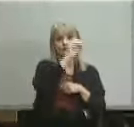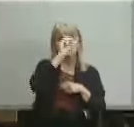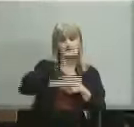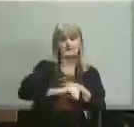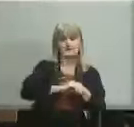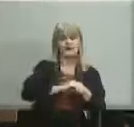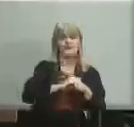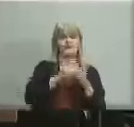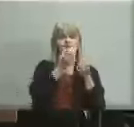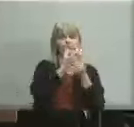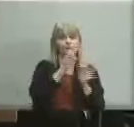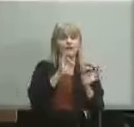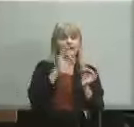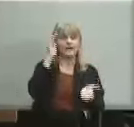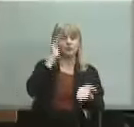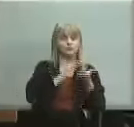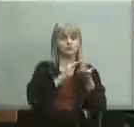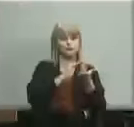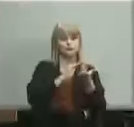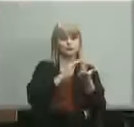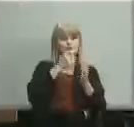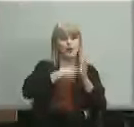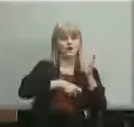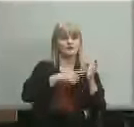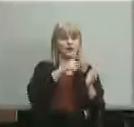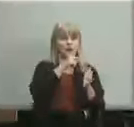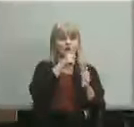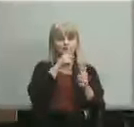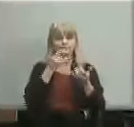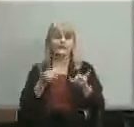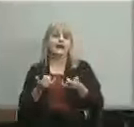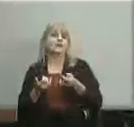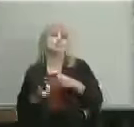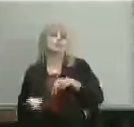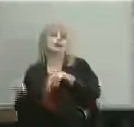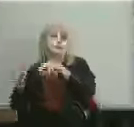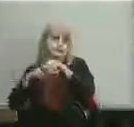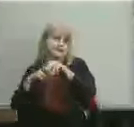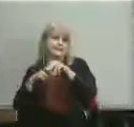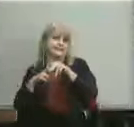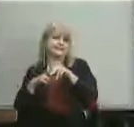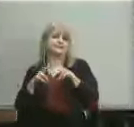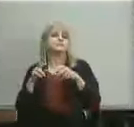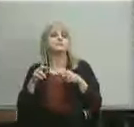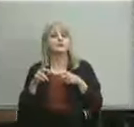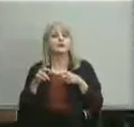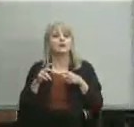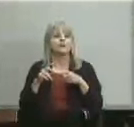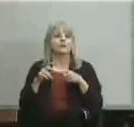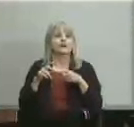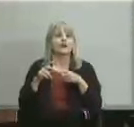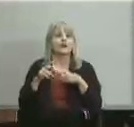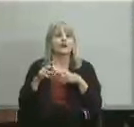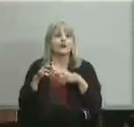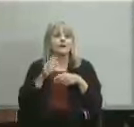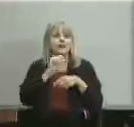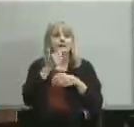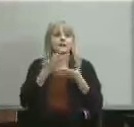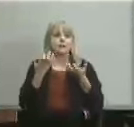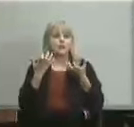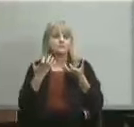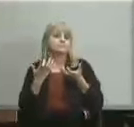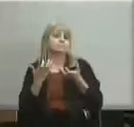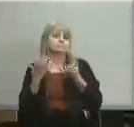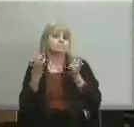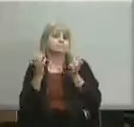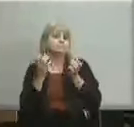so we're seeing that same growth as the district as a whole so um the other piece that i want to mention is that